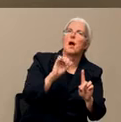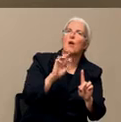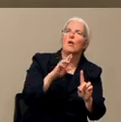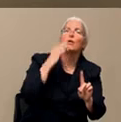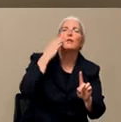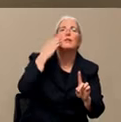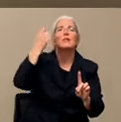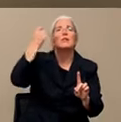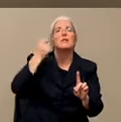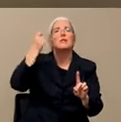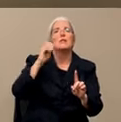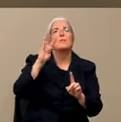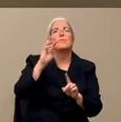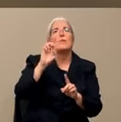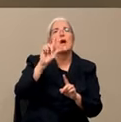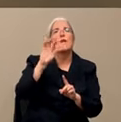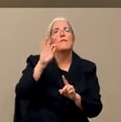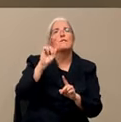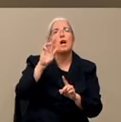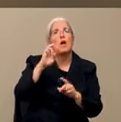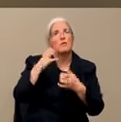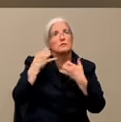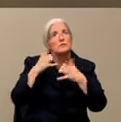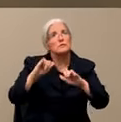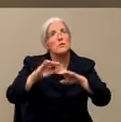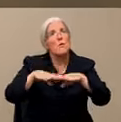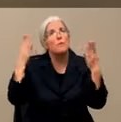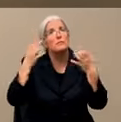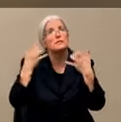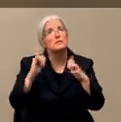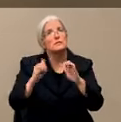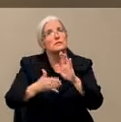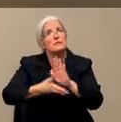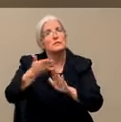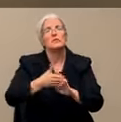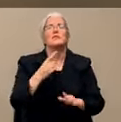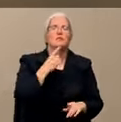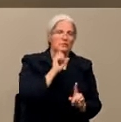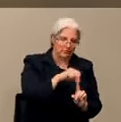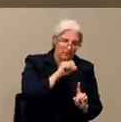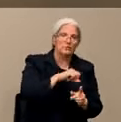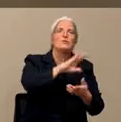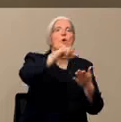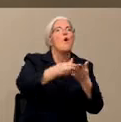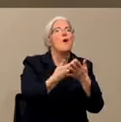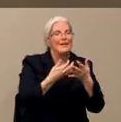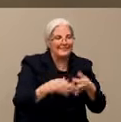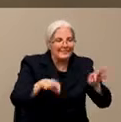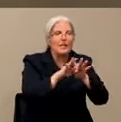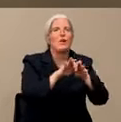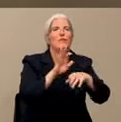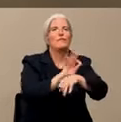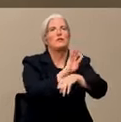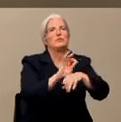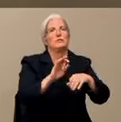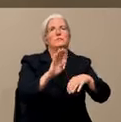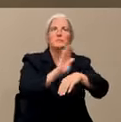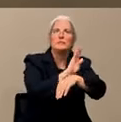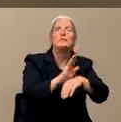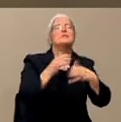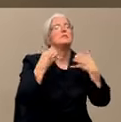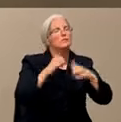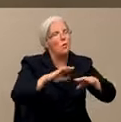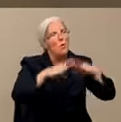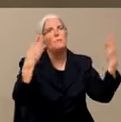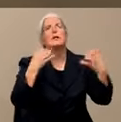essential services are still in operation as far as, yeah, as far as I know. The community service agency is still operating. That is